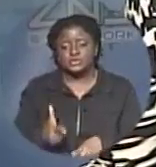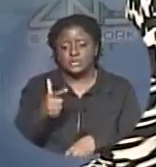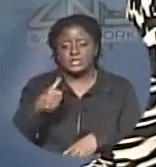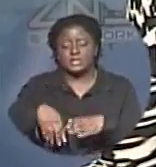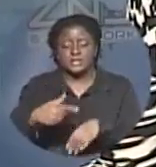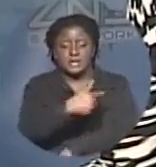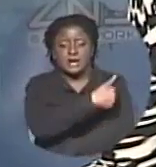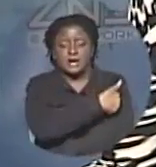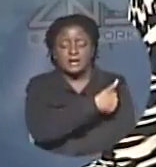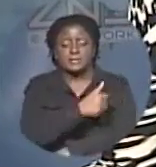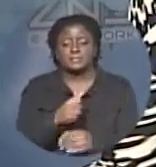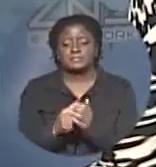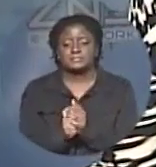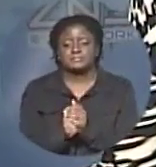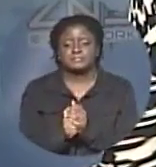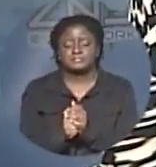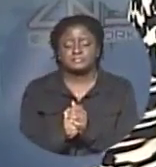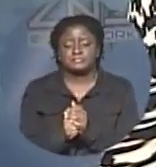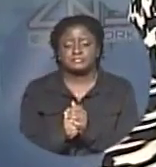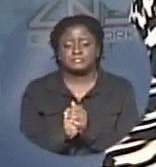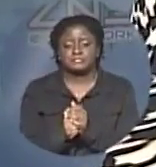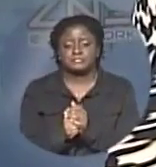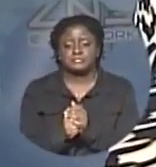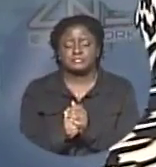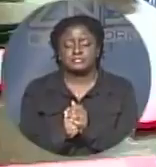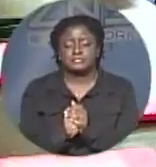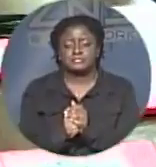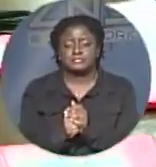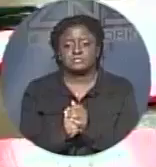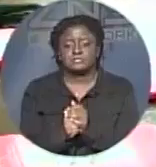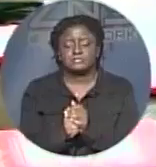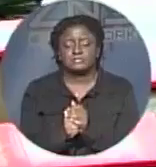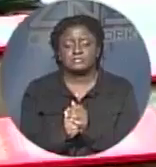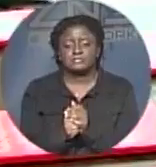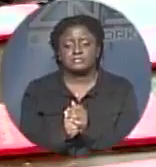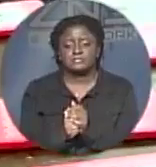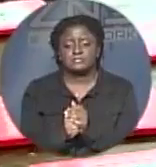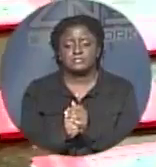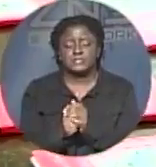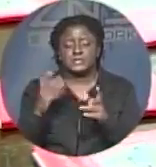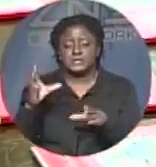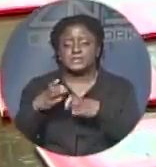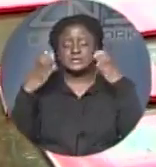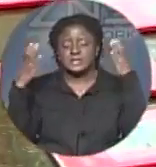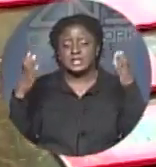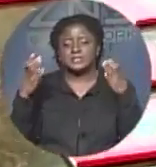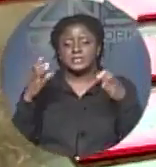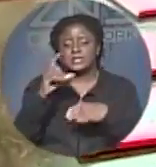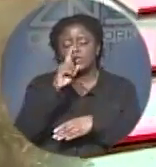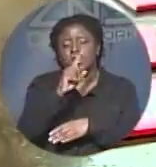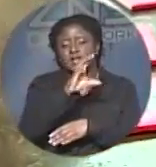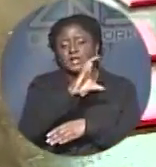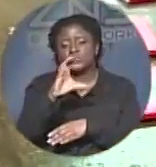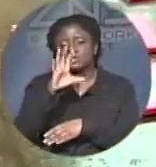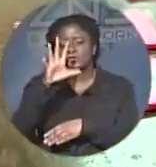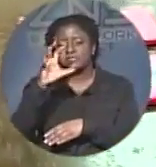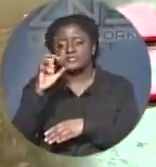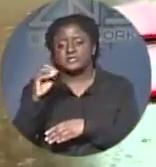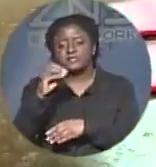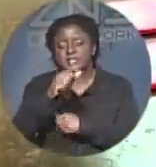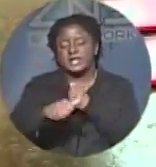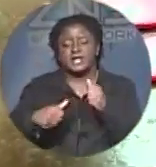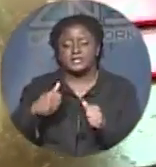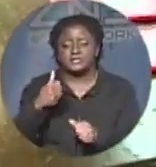In commemoration of its 150th anniversary as a diocese of the Bahamas and the Turks and Caicos Islands, the Anglican